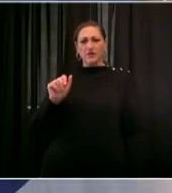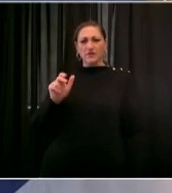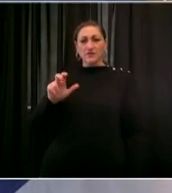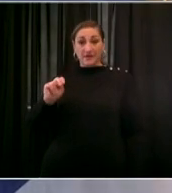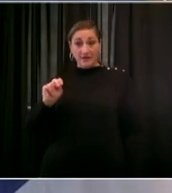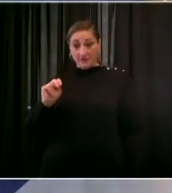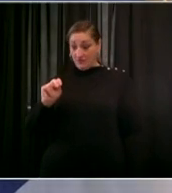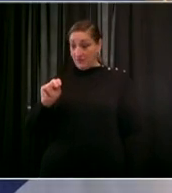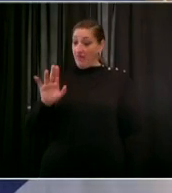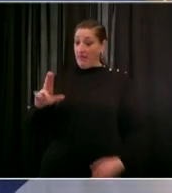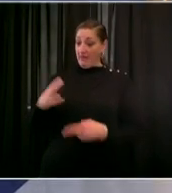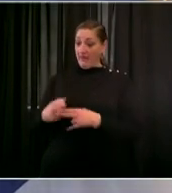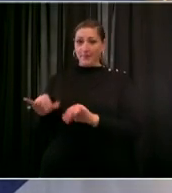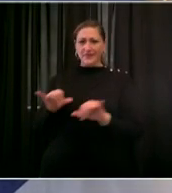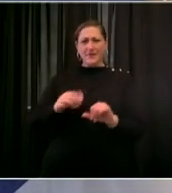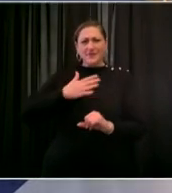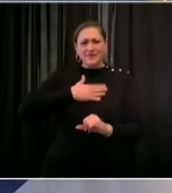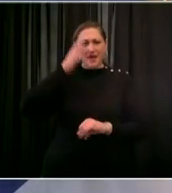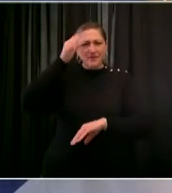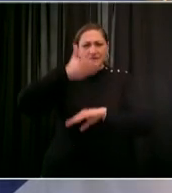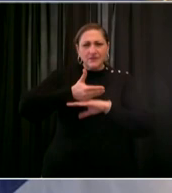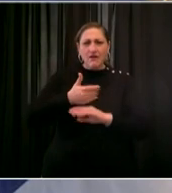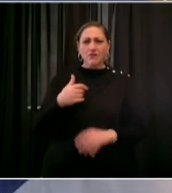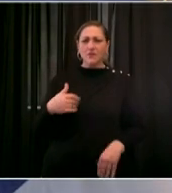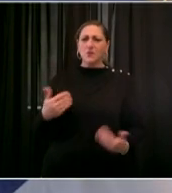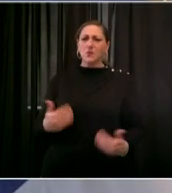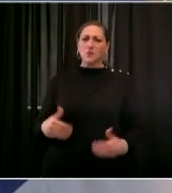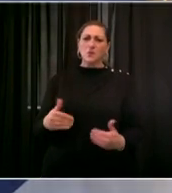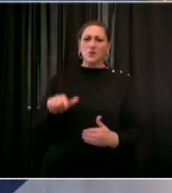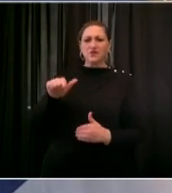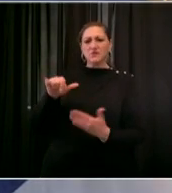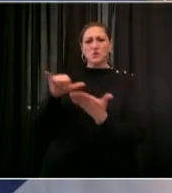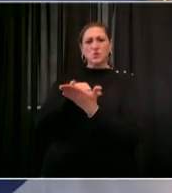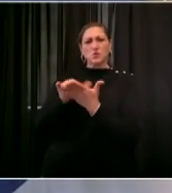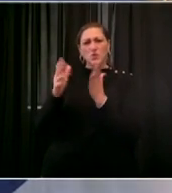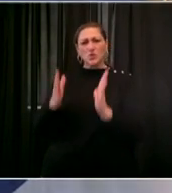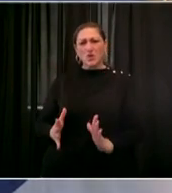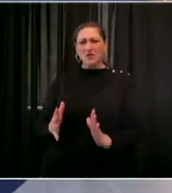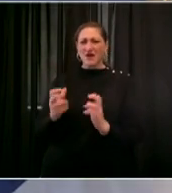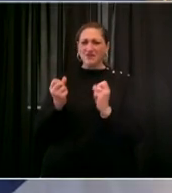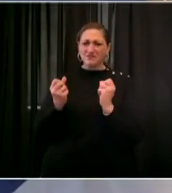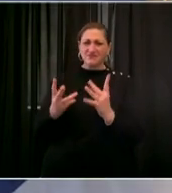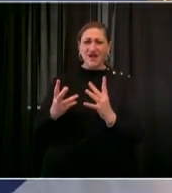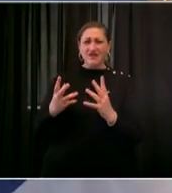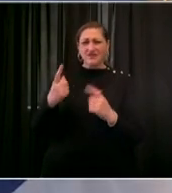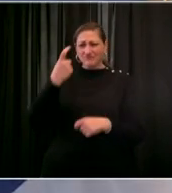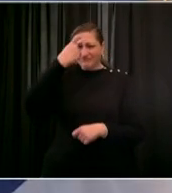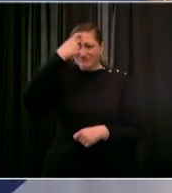a new yorker who struggled with tragedy trauma and mental illness